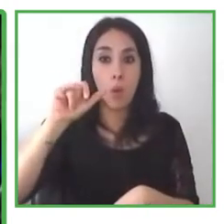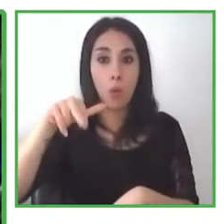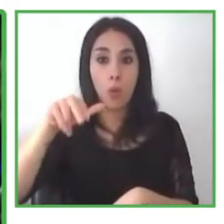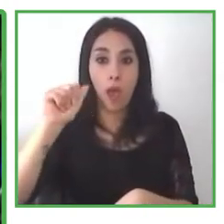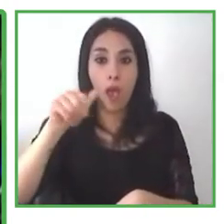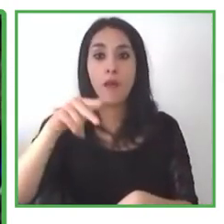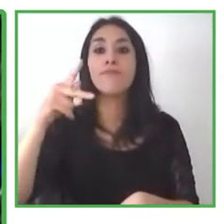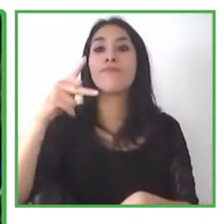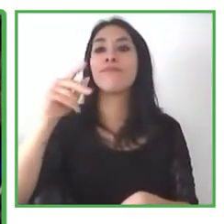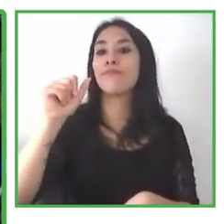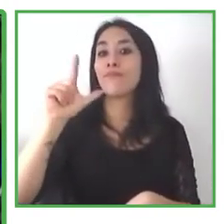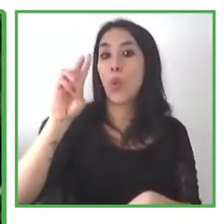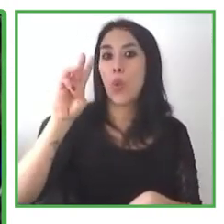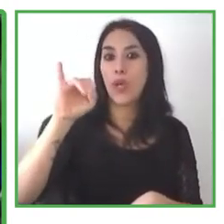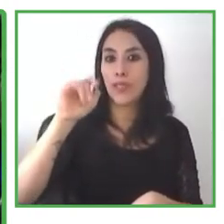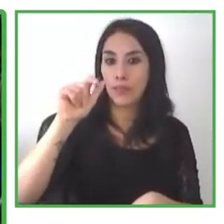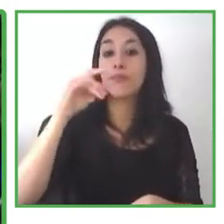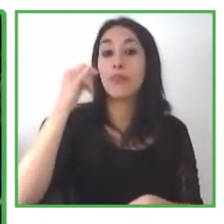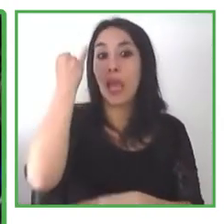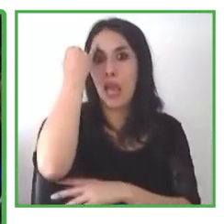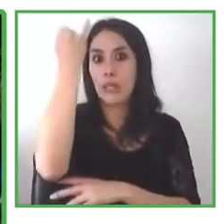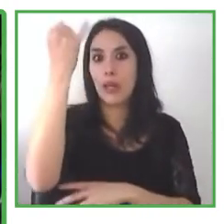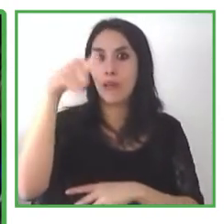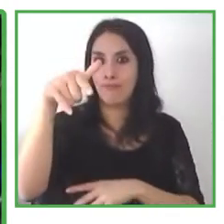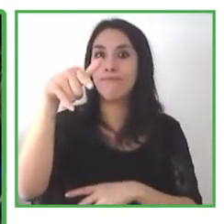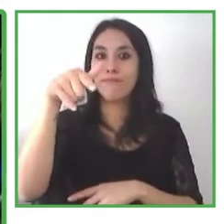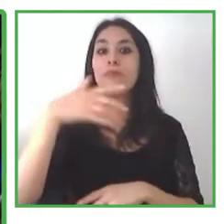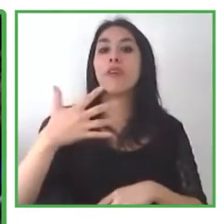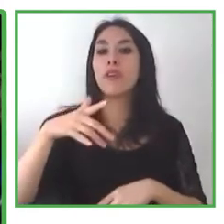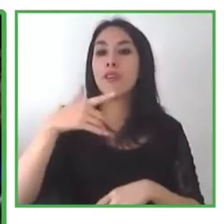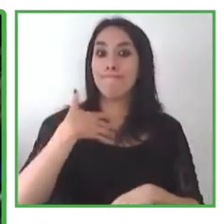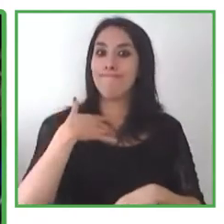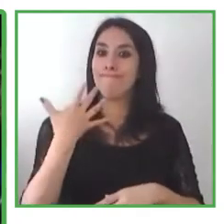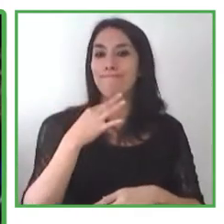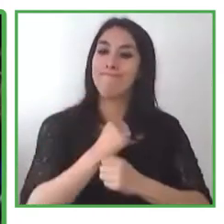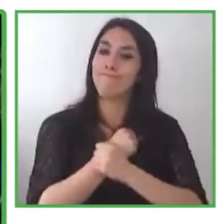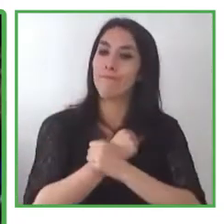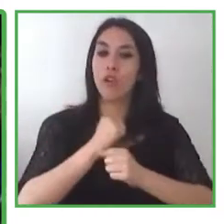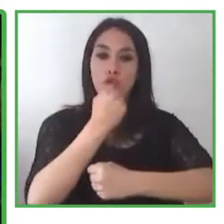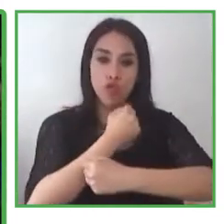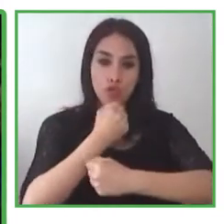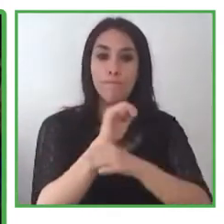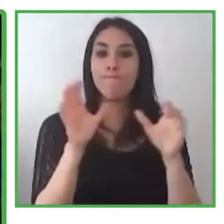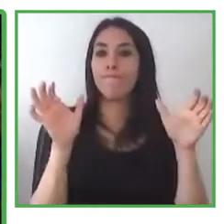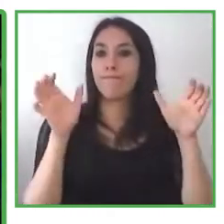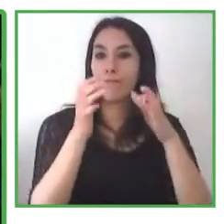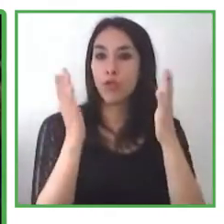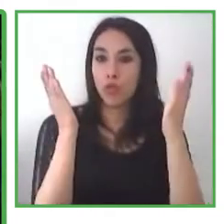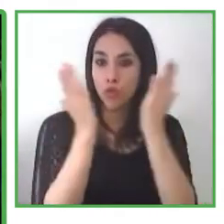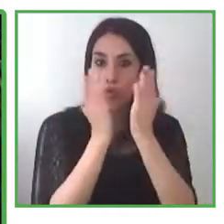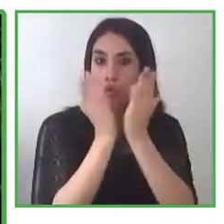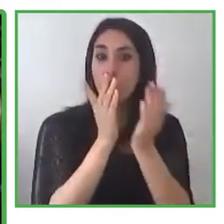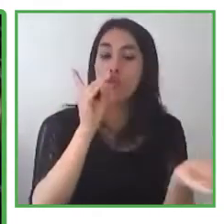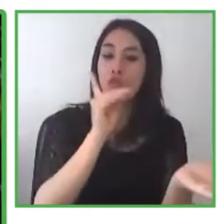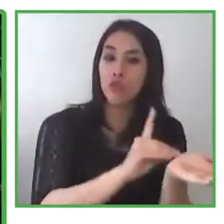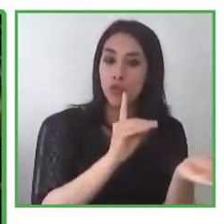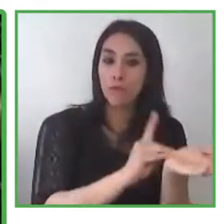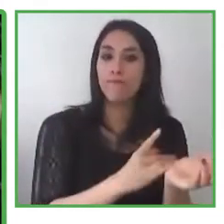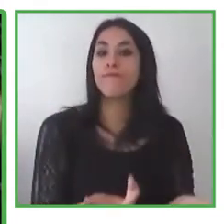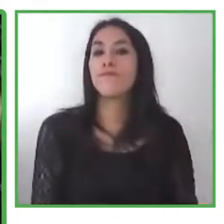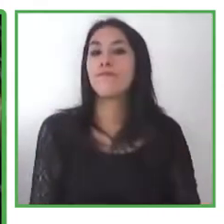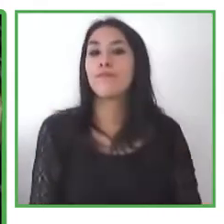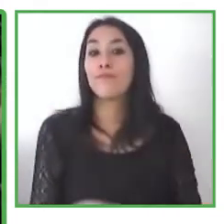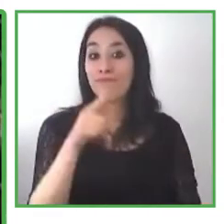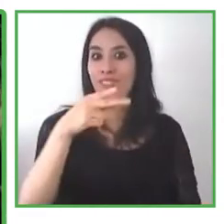i'm the creator of this company i'm passionate for cooking and together with my daughter aileen who is a medical student